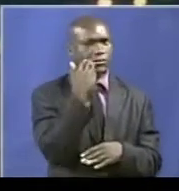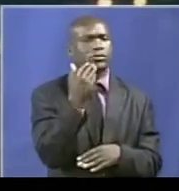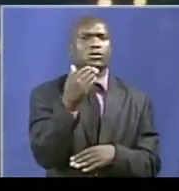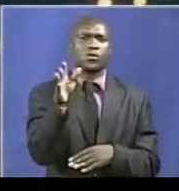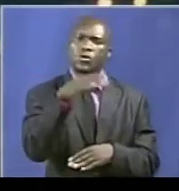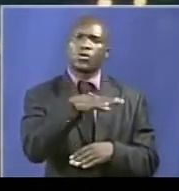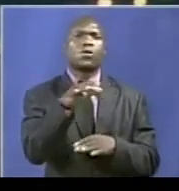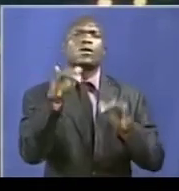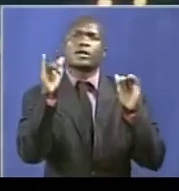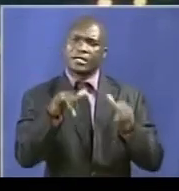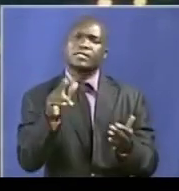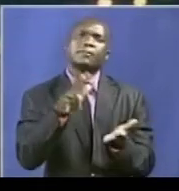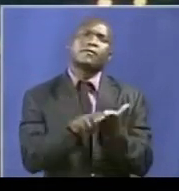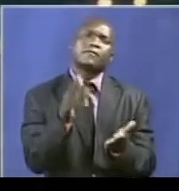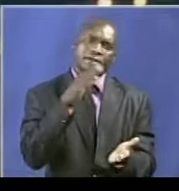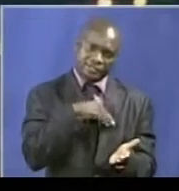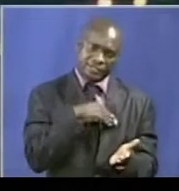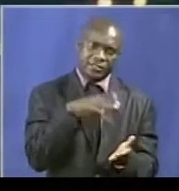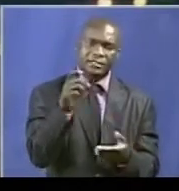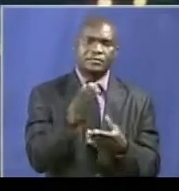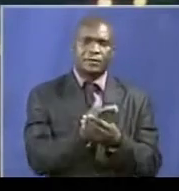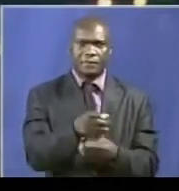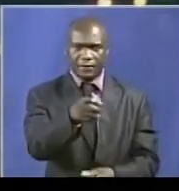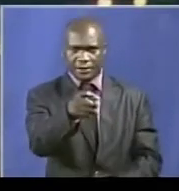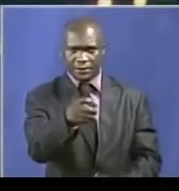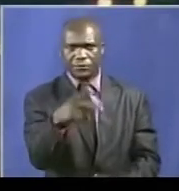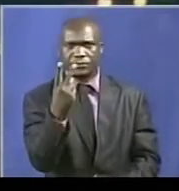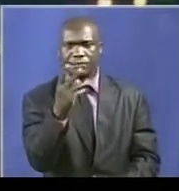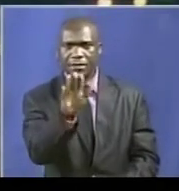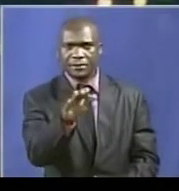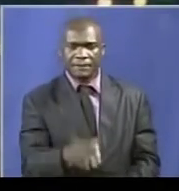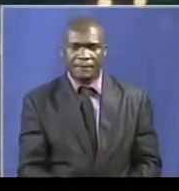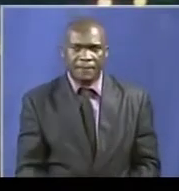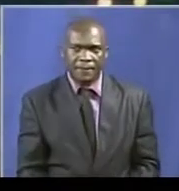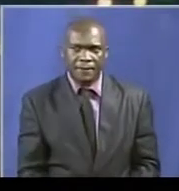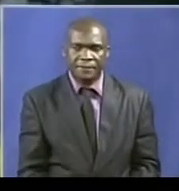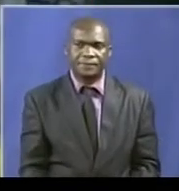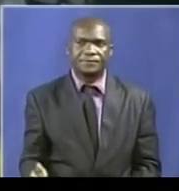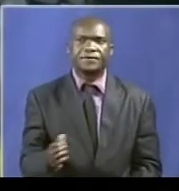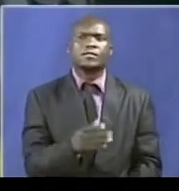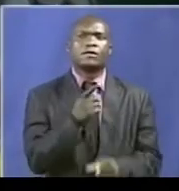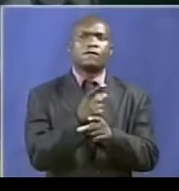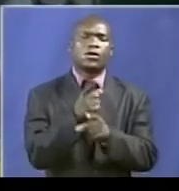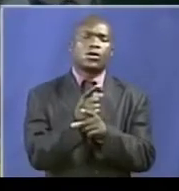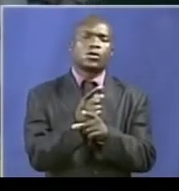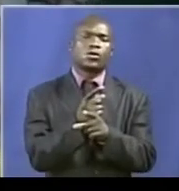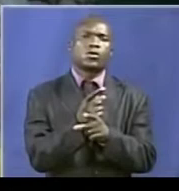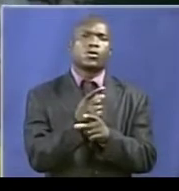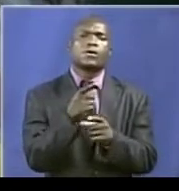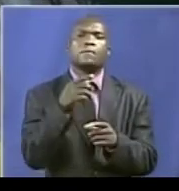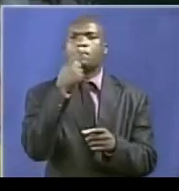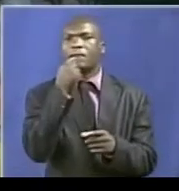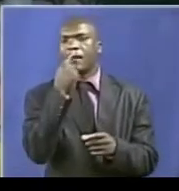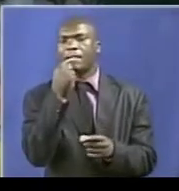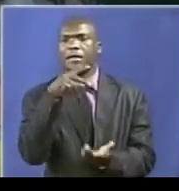above board. Janet Munyaka and Kudzai Gumbo give us those reports. The unprecedented move taken by